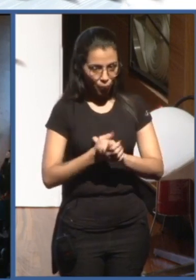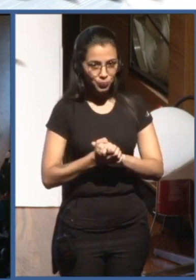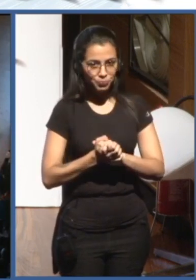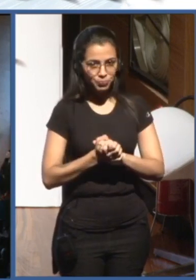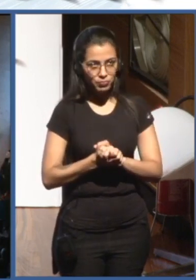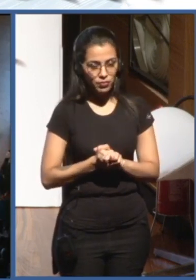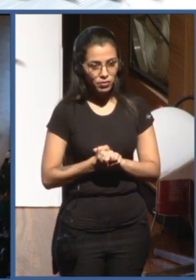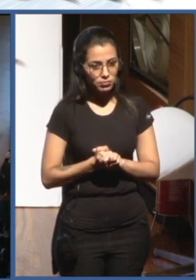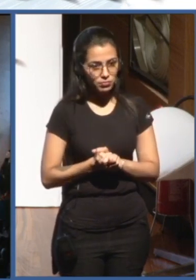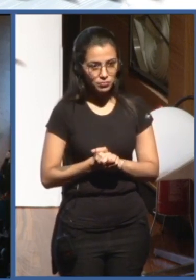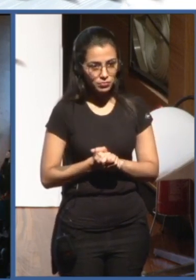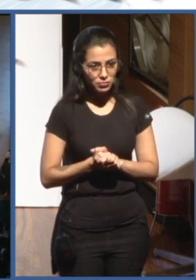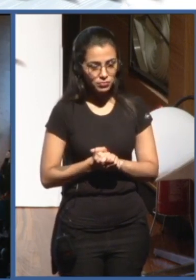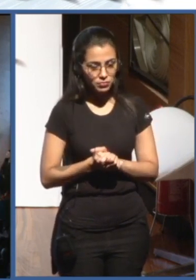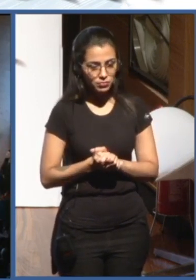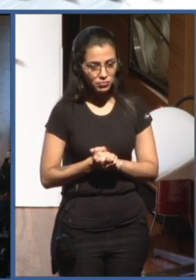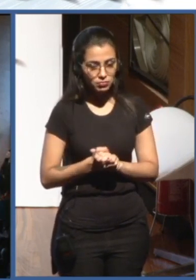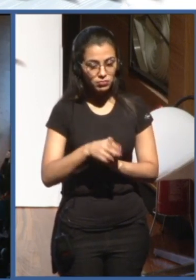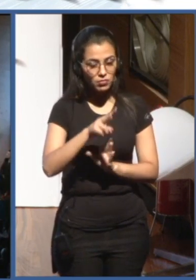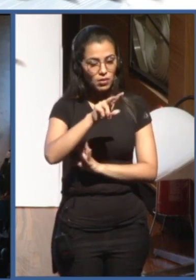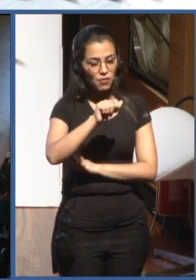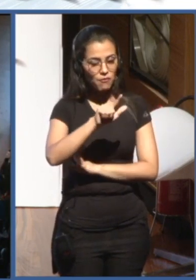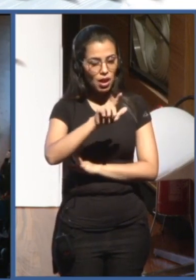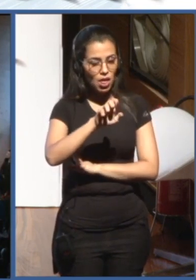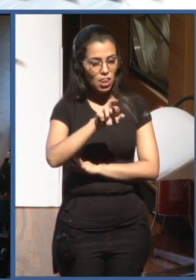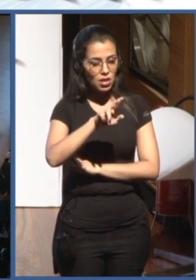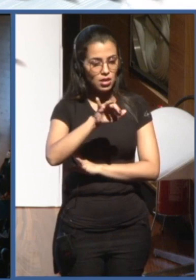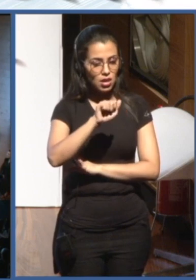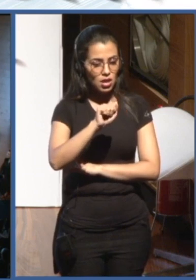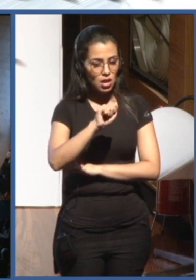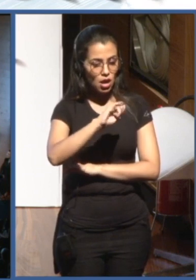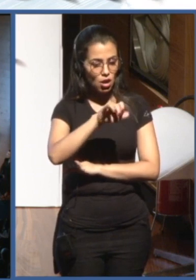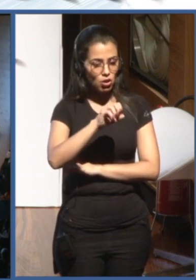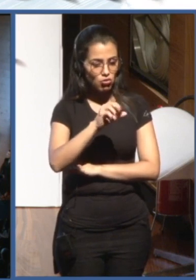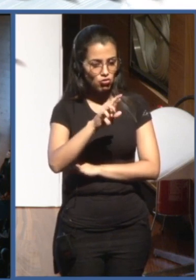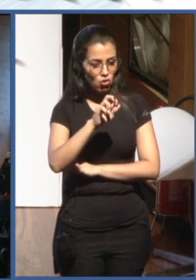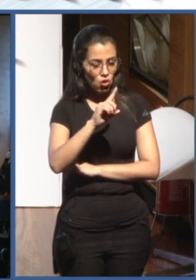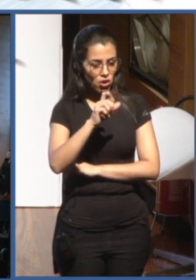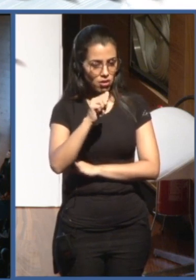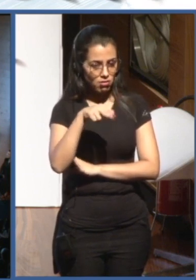Valeria Jordan, Economic Affairs Officer from UN ECLAC.